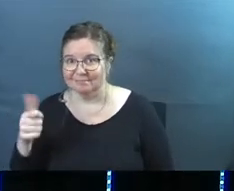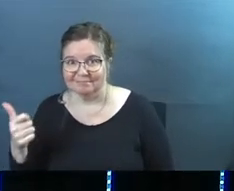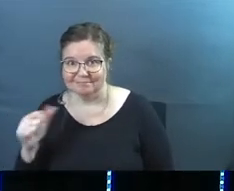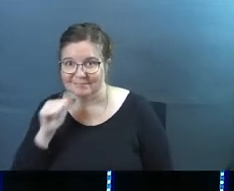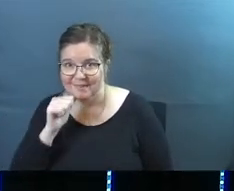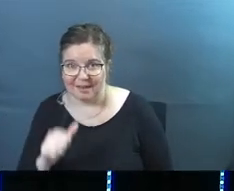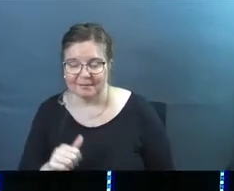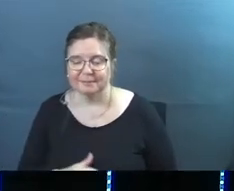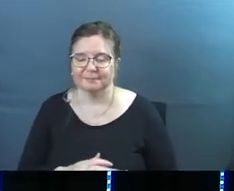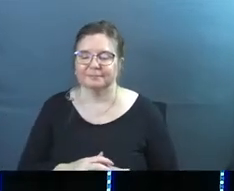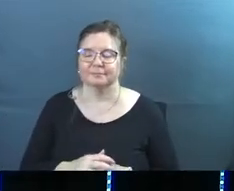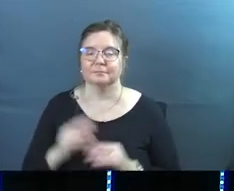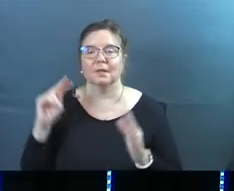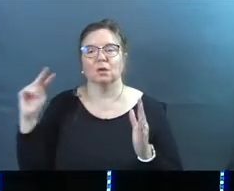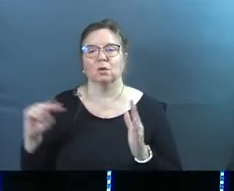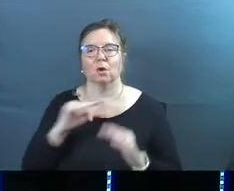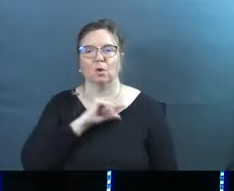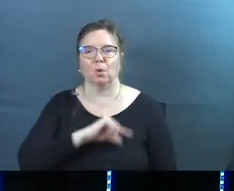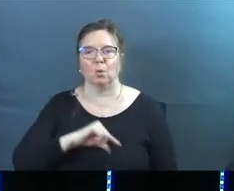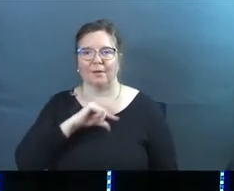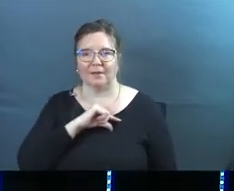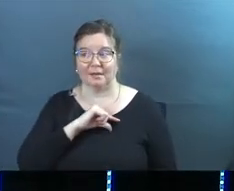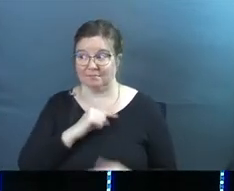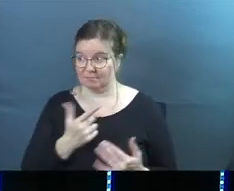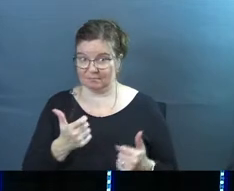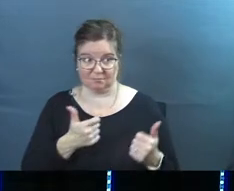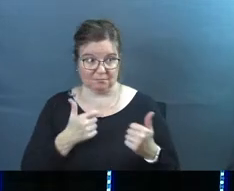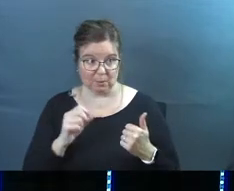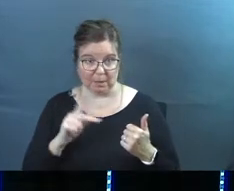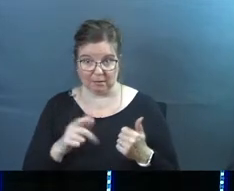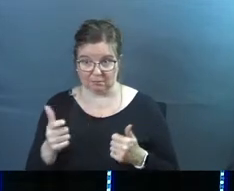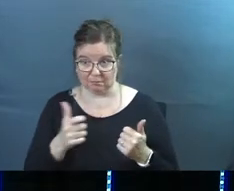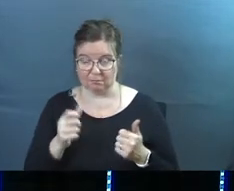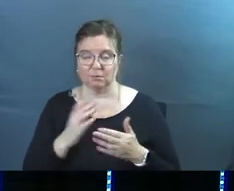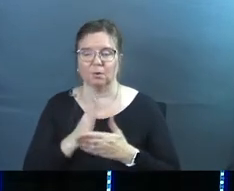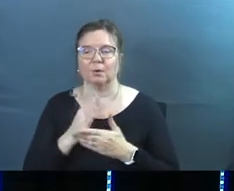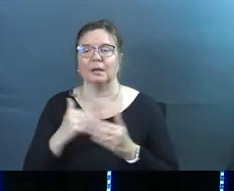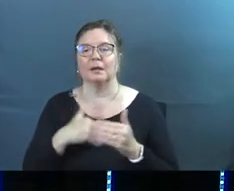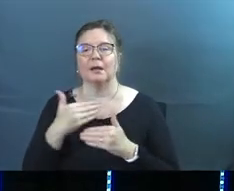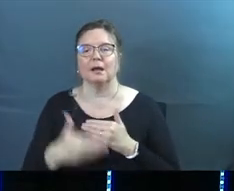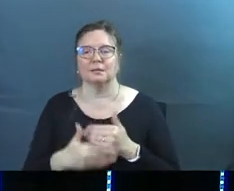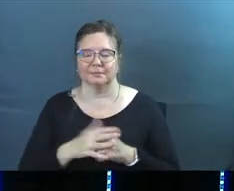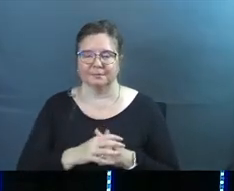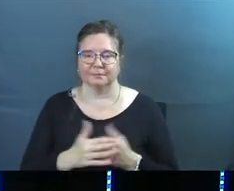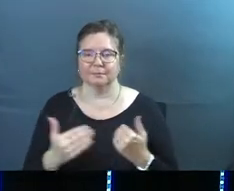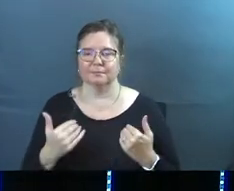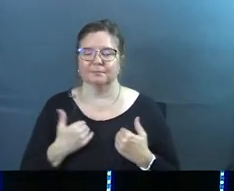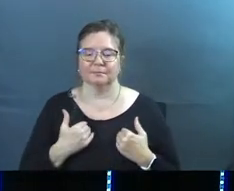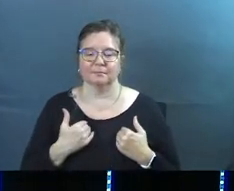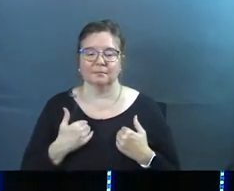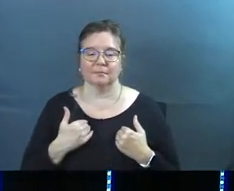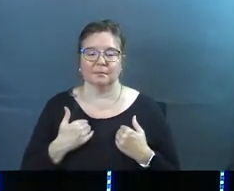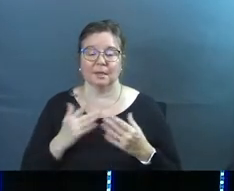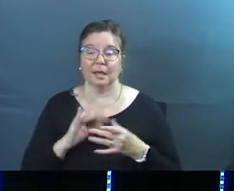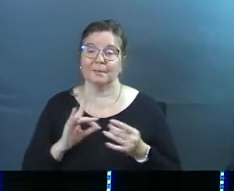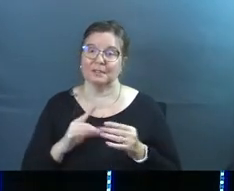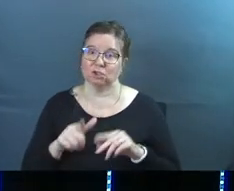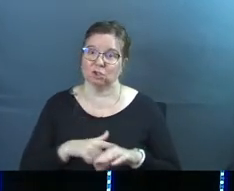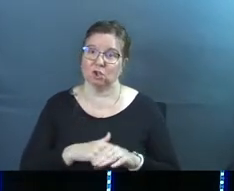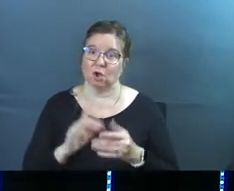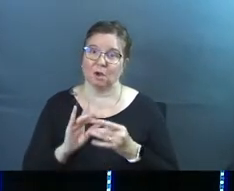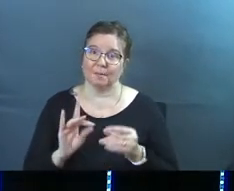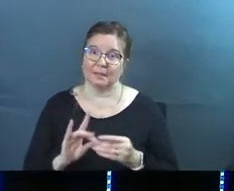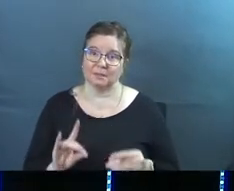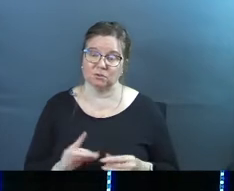Next, let's look at the qualifications. You keeping up? You doing okay? All right, next. So we got a passage here. It's a long